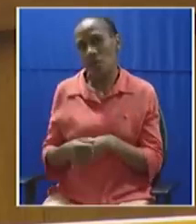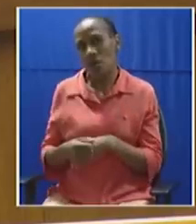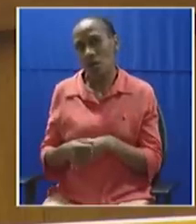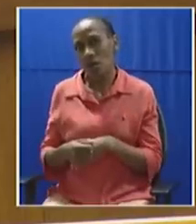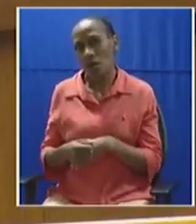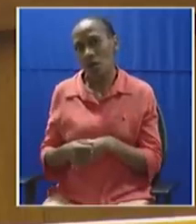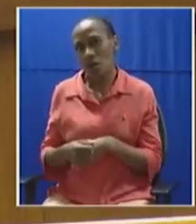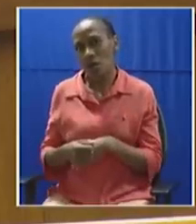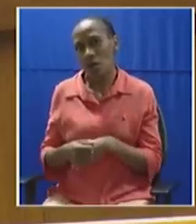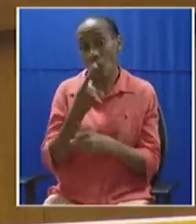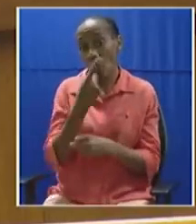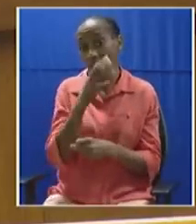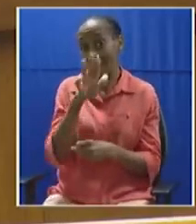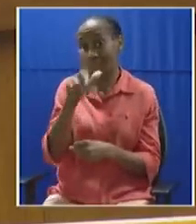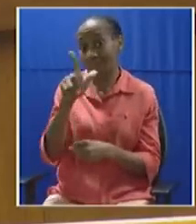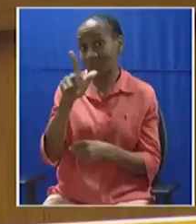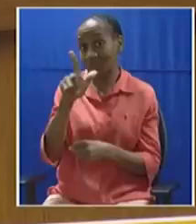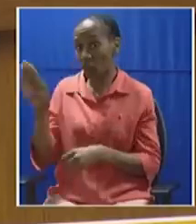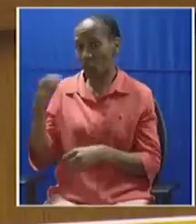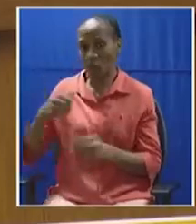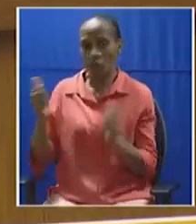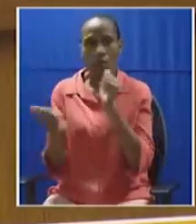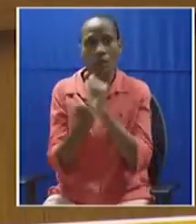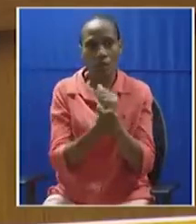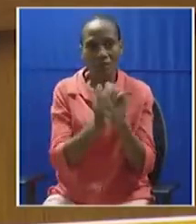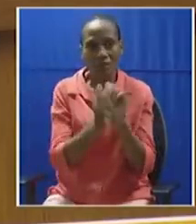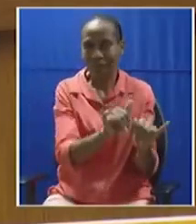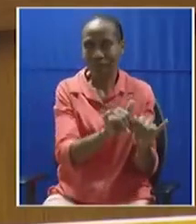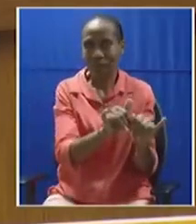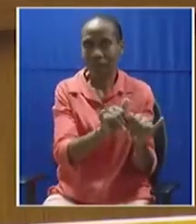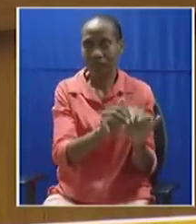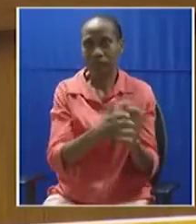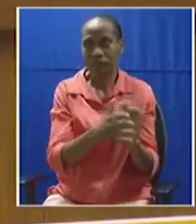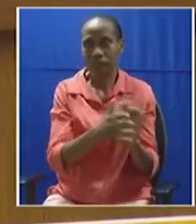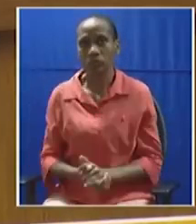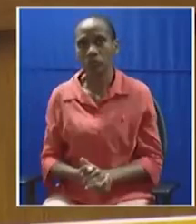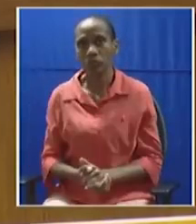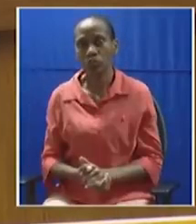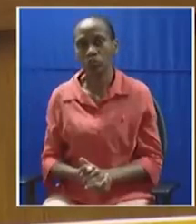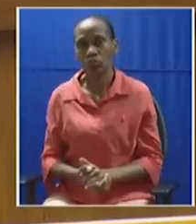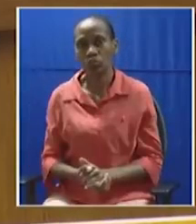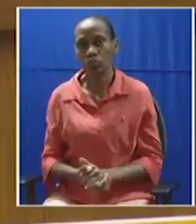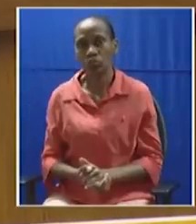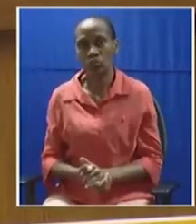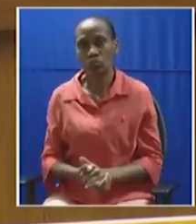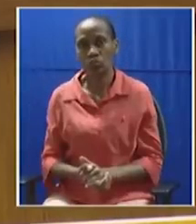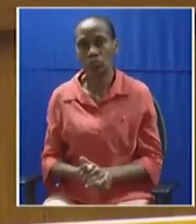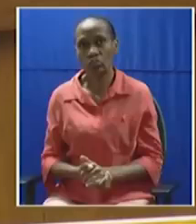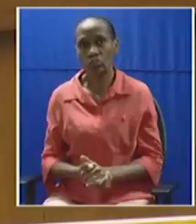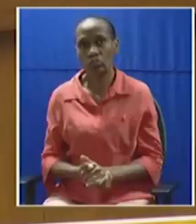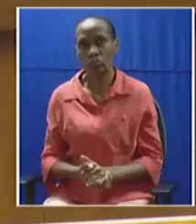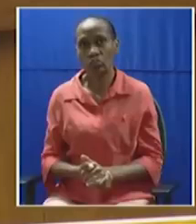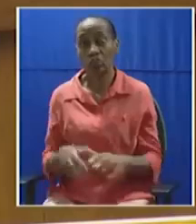In about 1974, we went into detention, among others. And in the course of that,